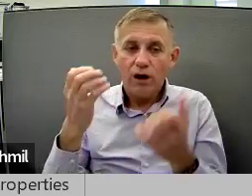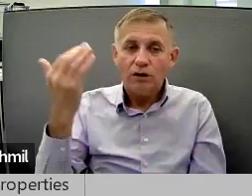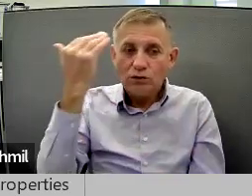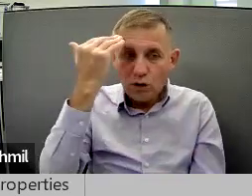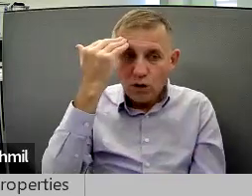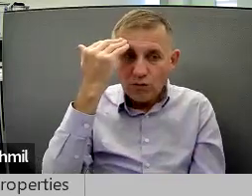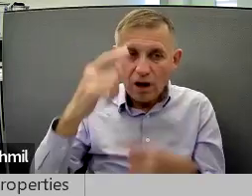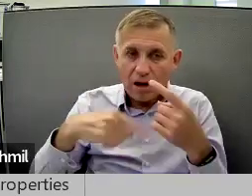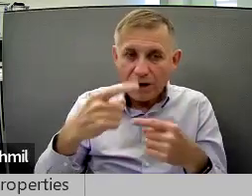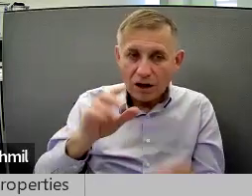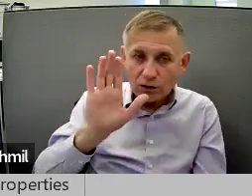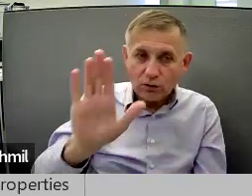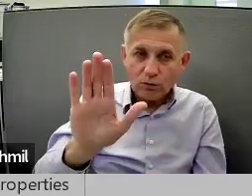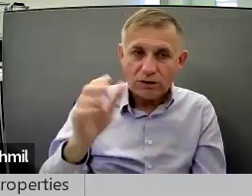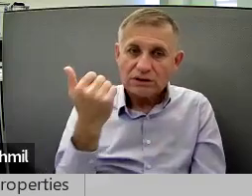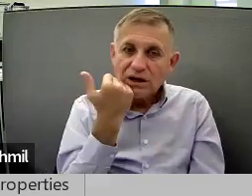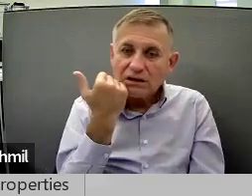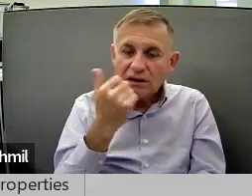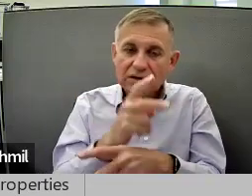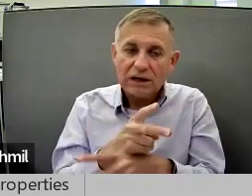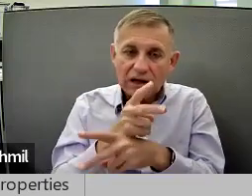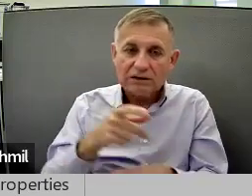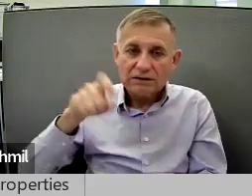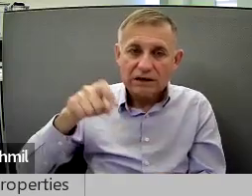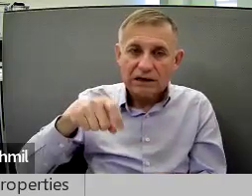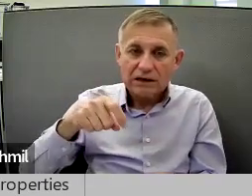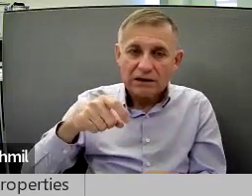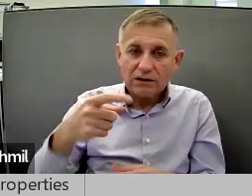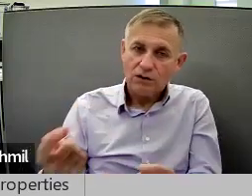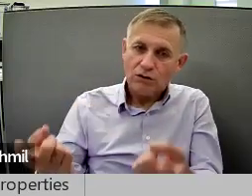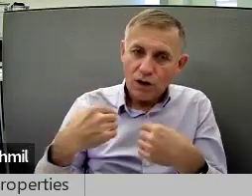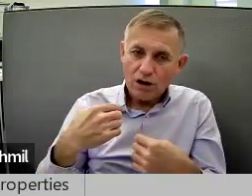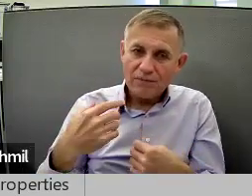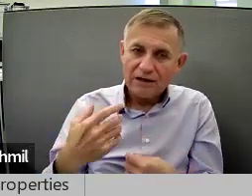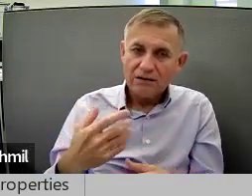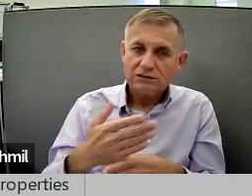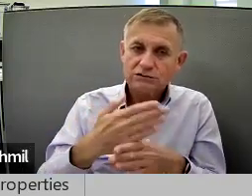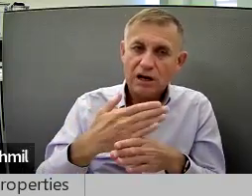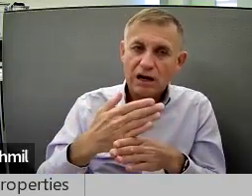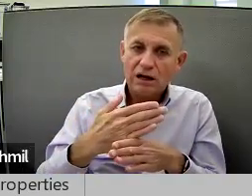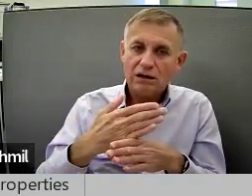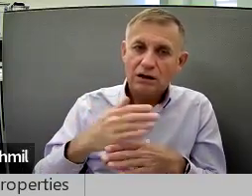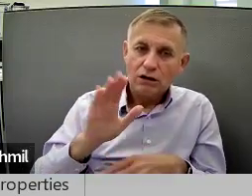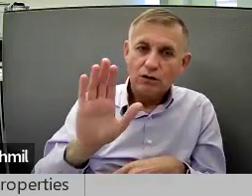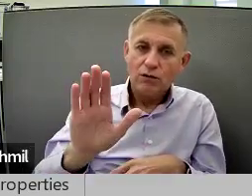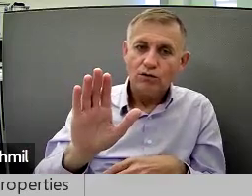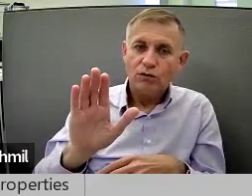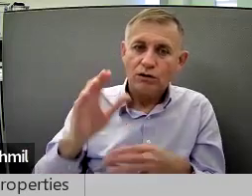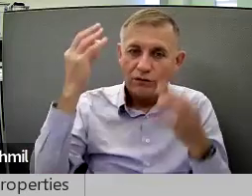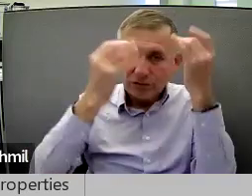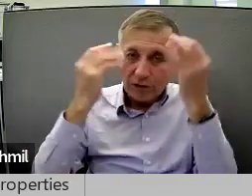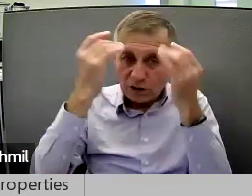LRI want to know about your dental care needs. Come share your thoughts